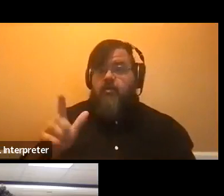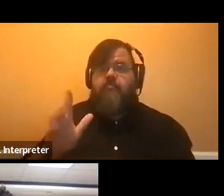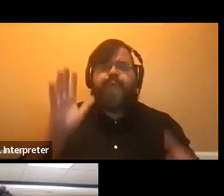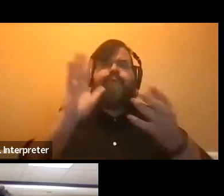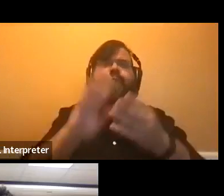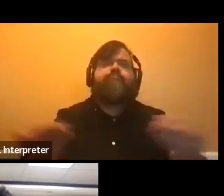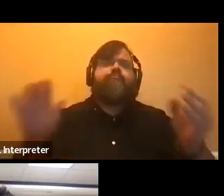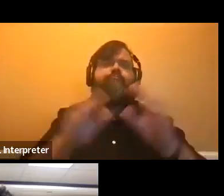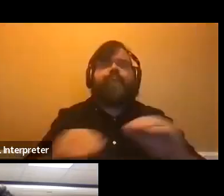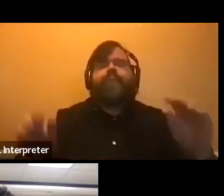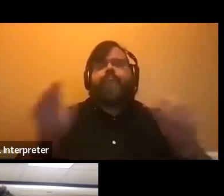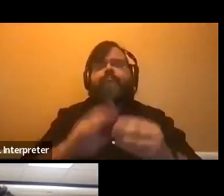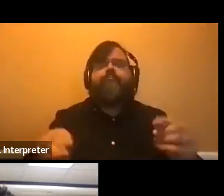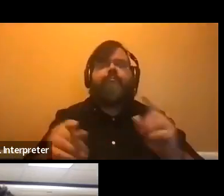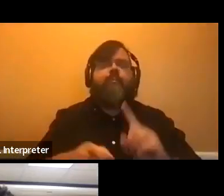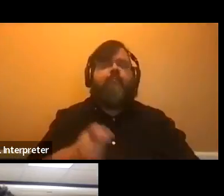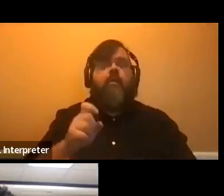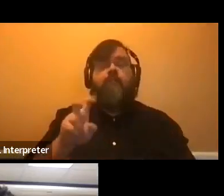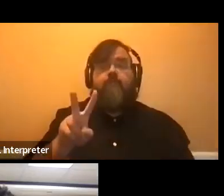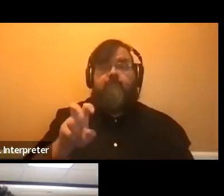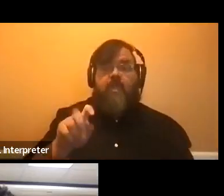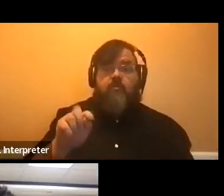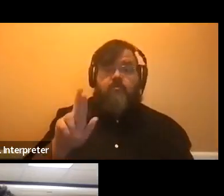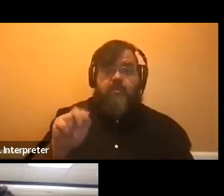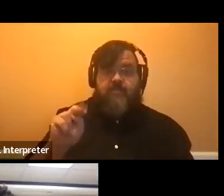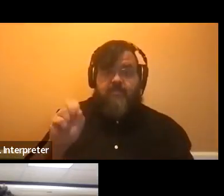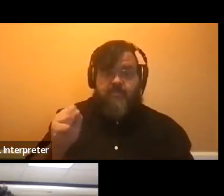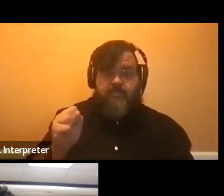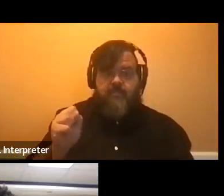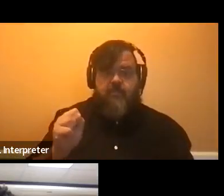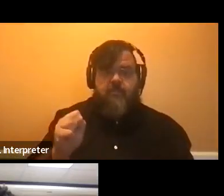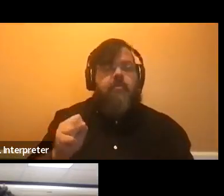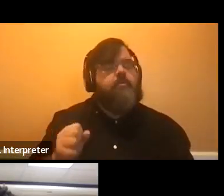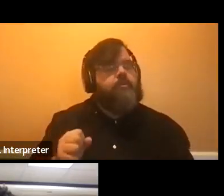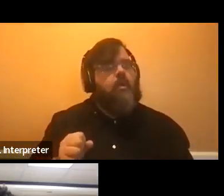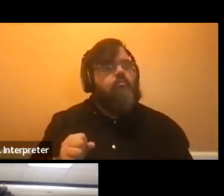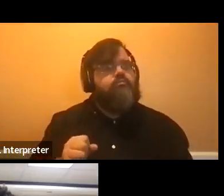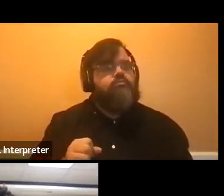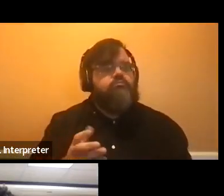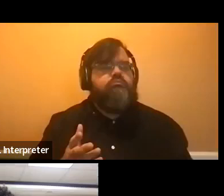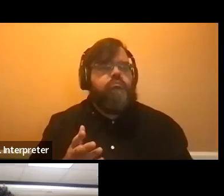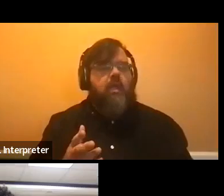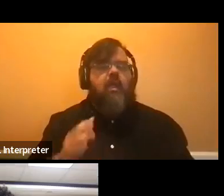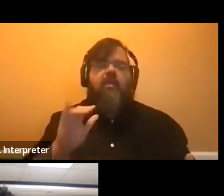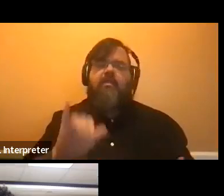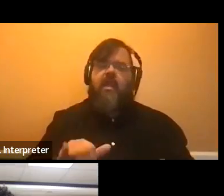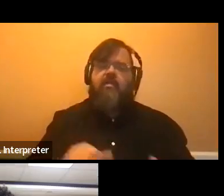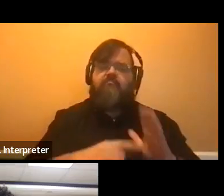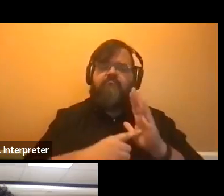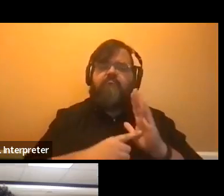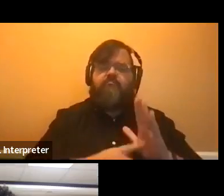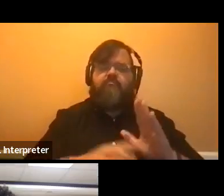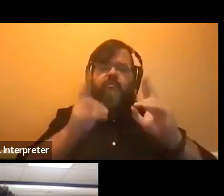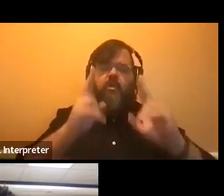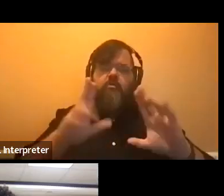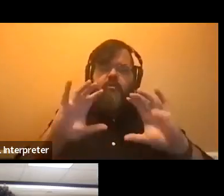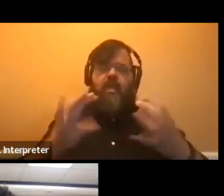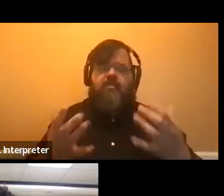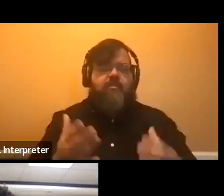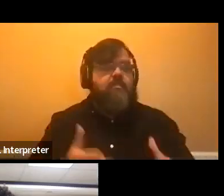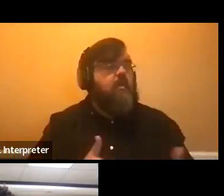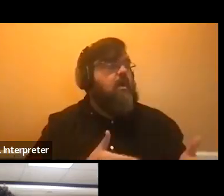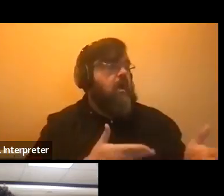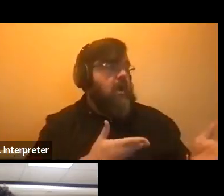by talking to people about their real-world experiences and then figuring out ways to convey those